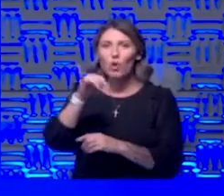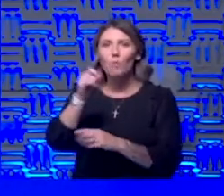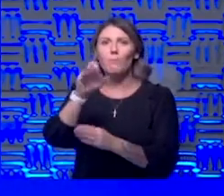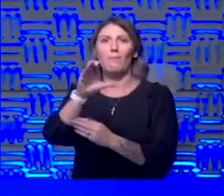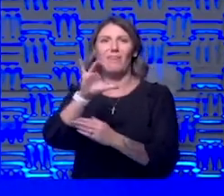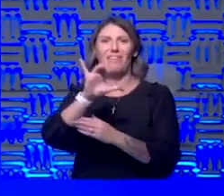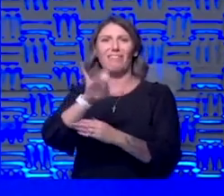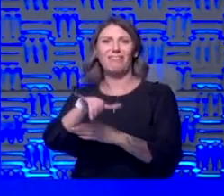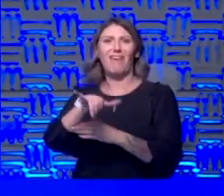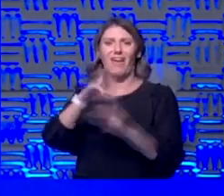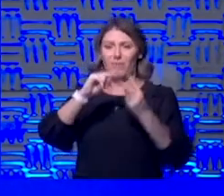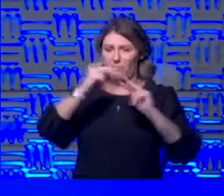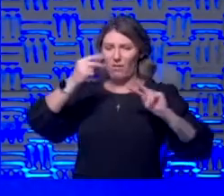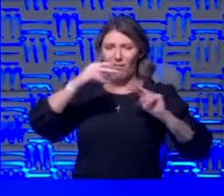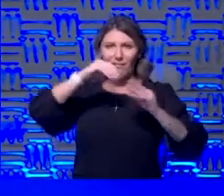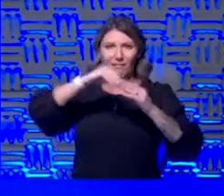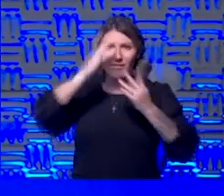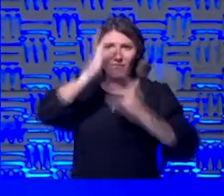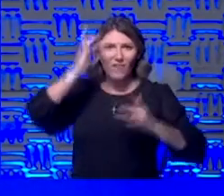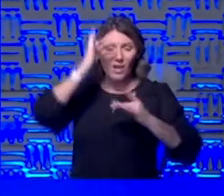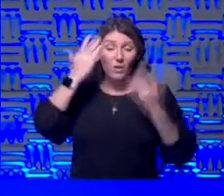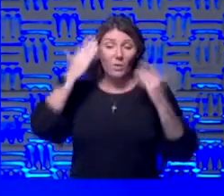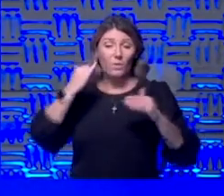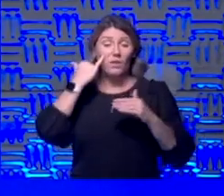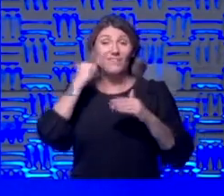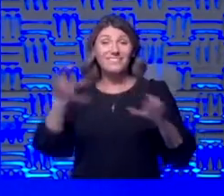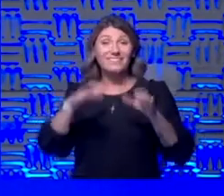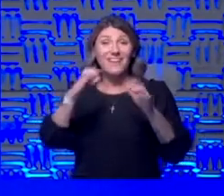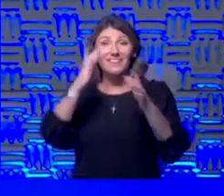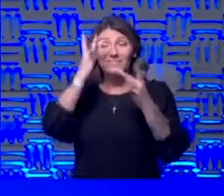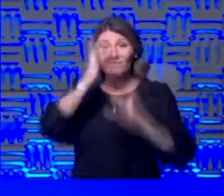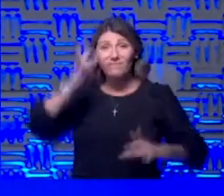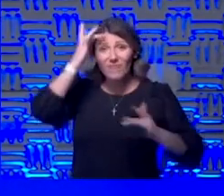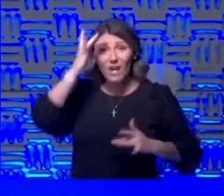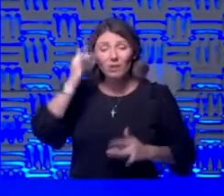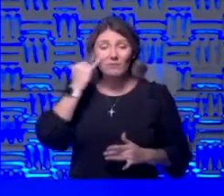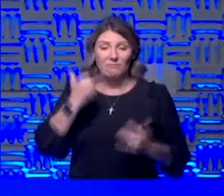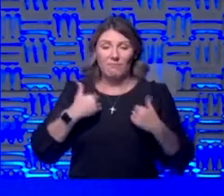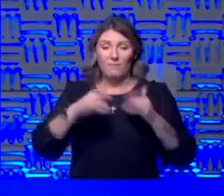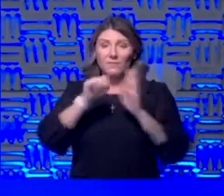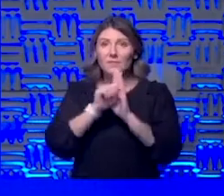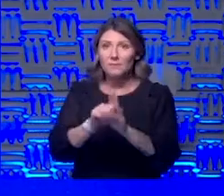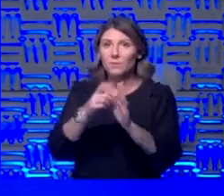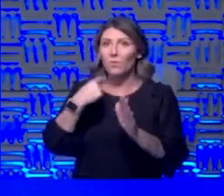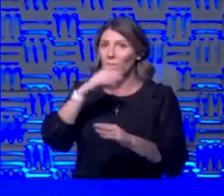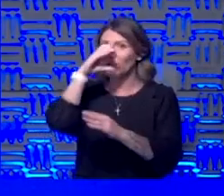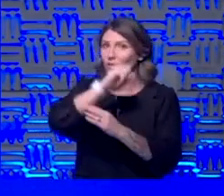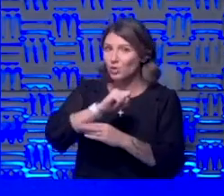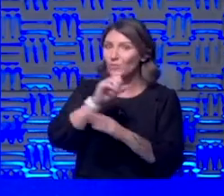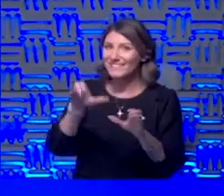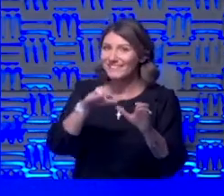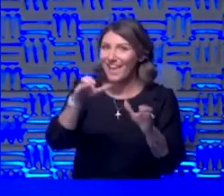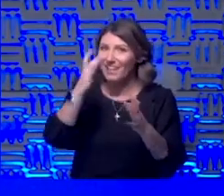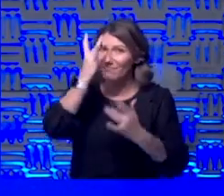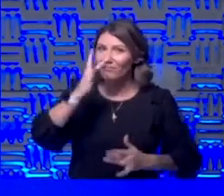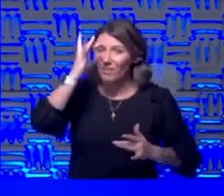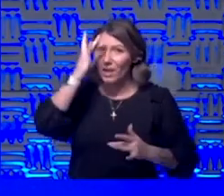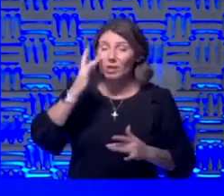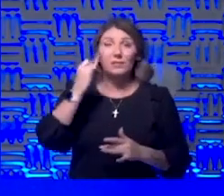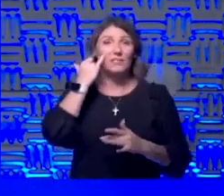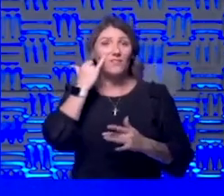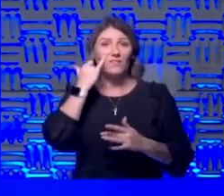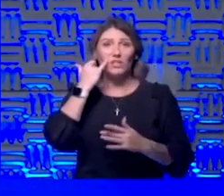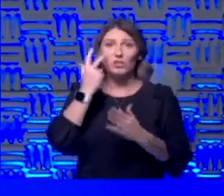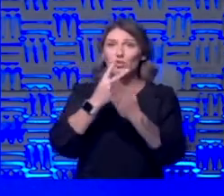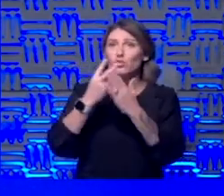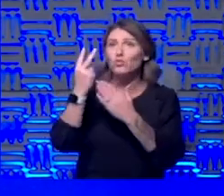had talked about we don't know if that's active virus obviously if you're having symptoms we would assume that it's active virus if it is two weeks